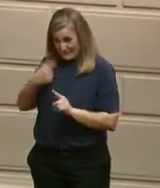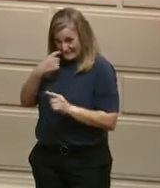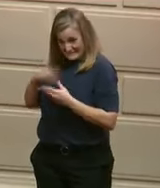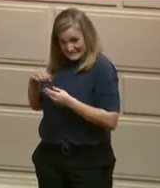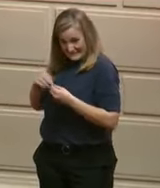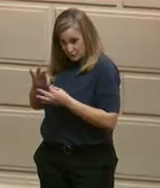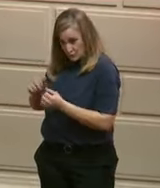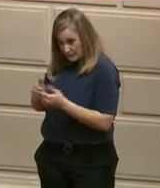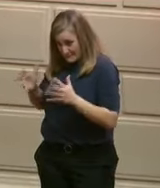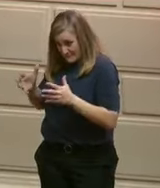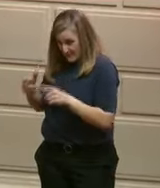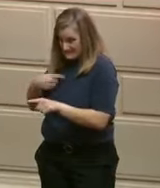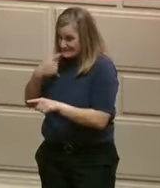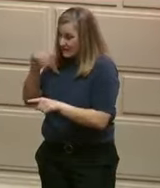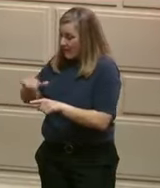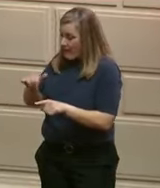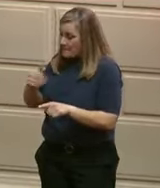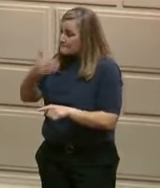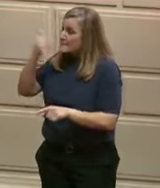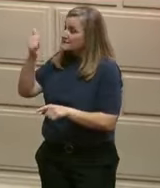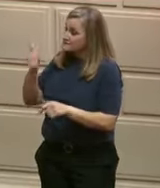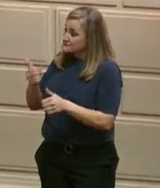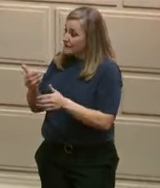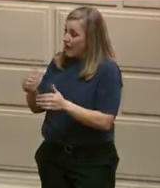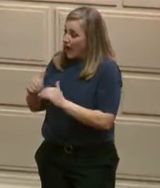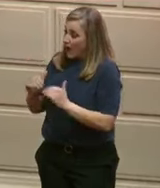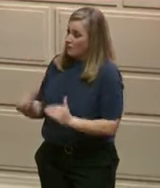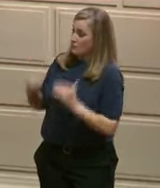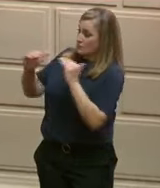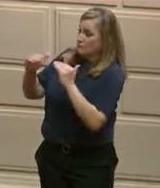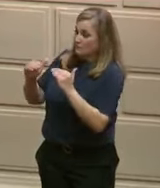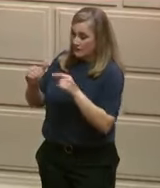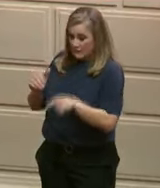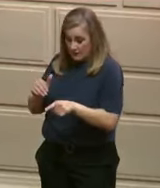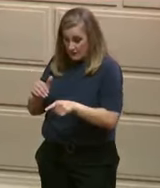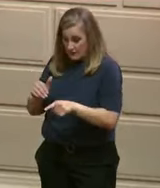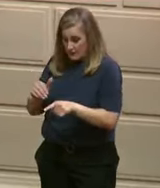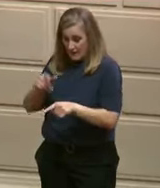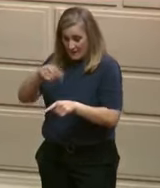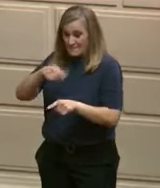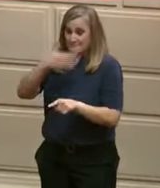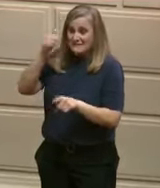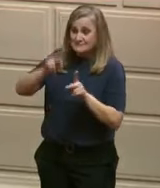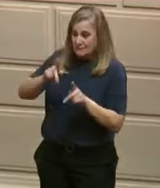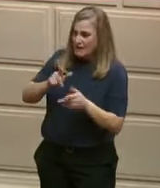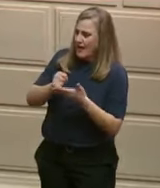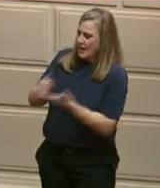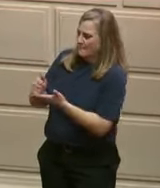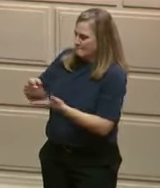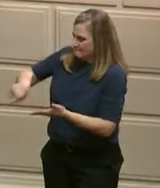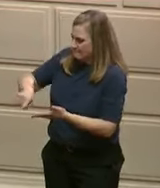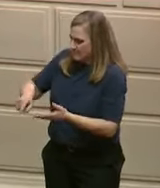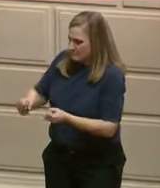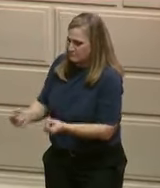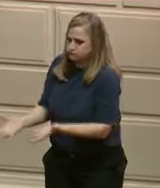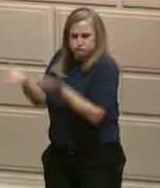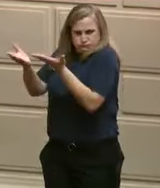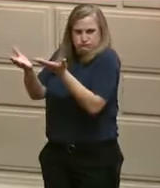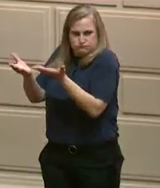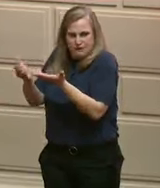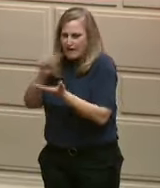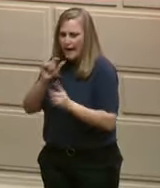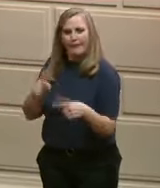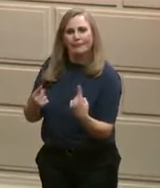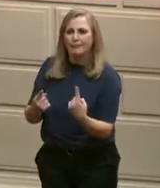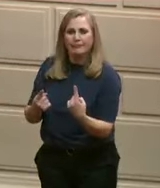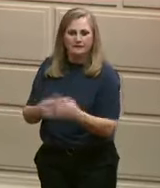use their skills to help others do their very best. That basketball team I coached, I